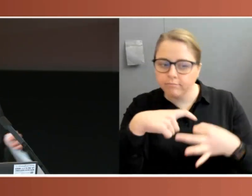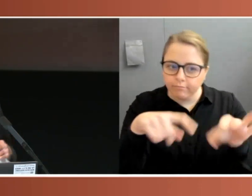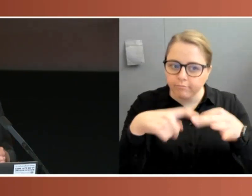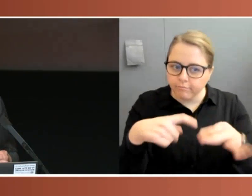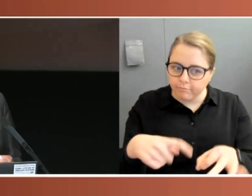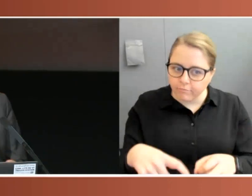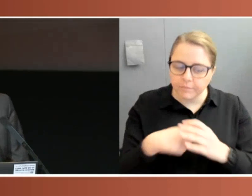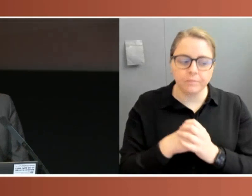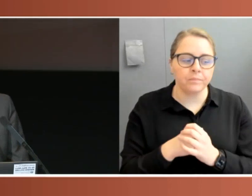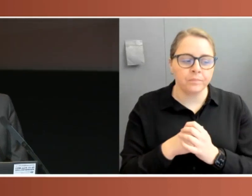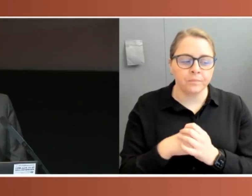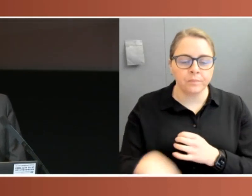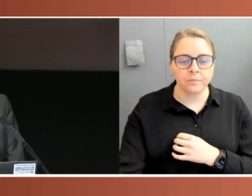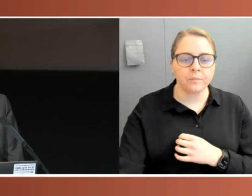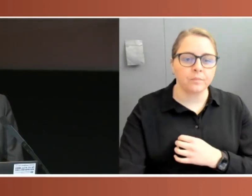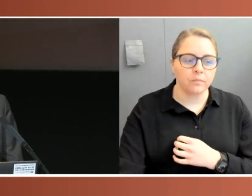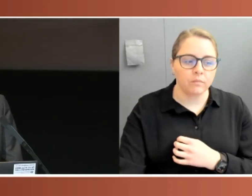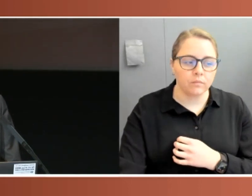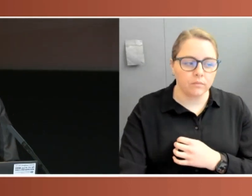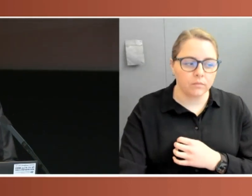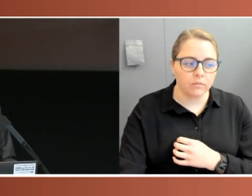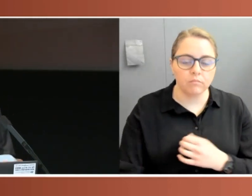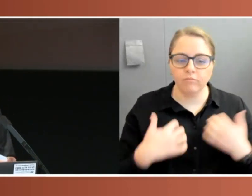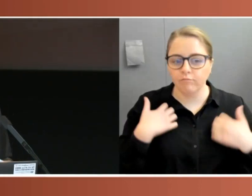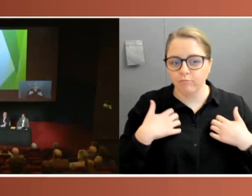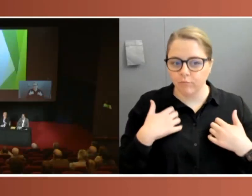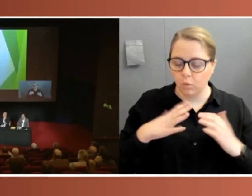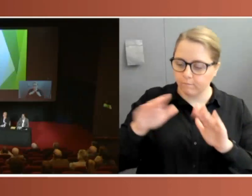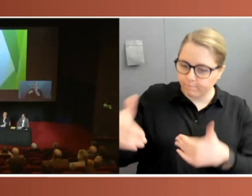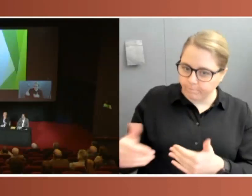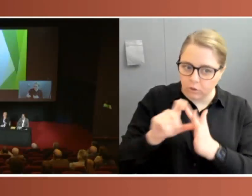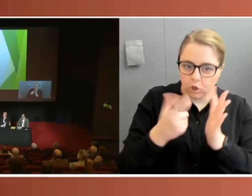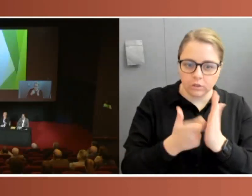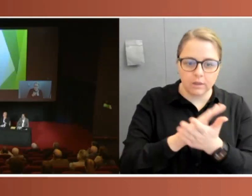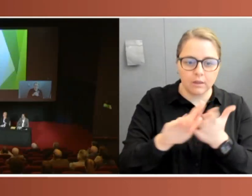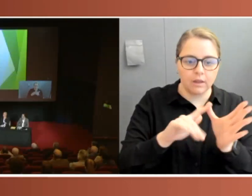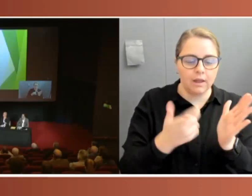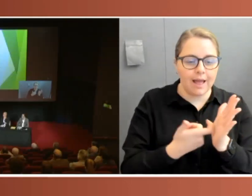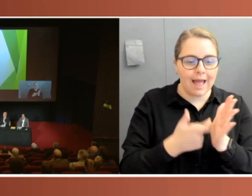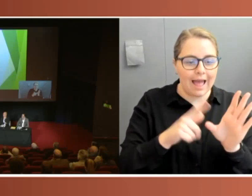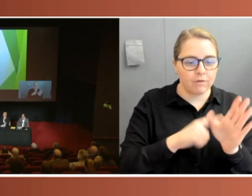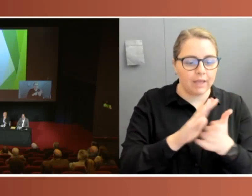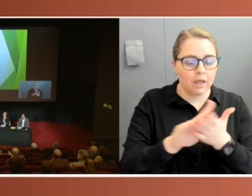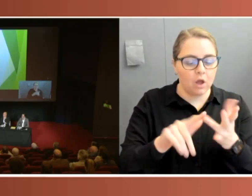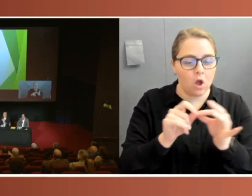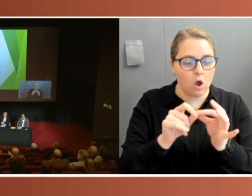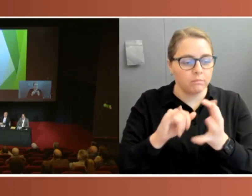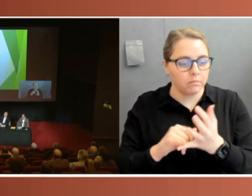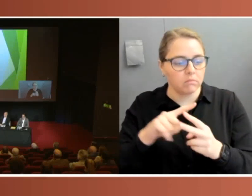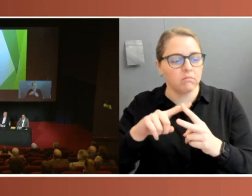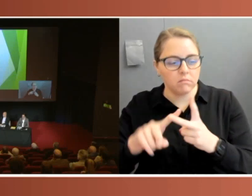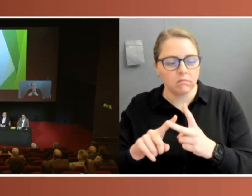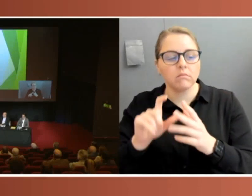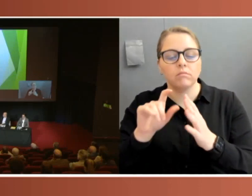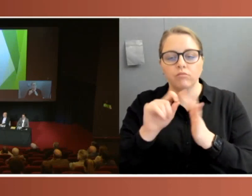very pleased to introduce today's lecturers to you, Dr Harry Hobbs and Professor George Williams AO. Dr Hobbs is an